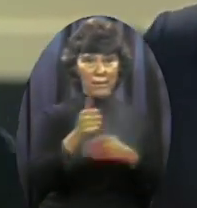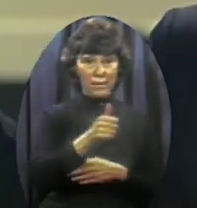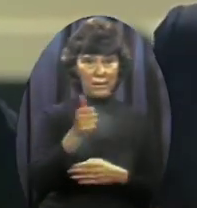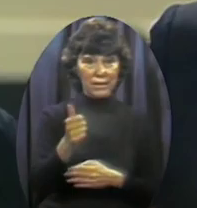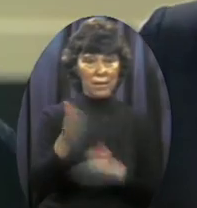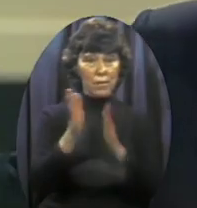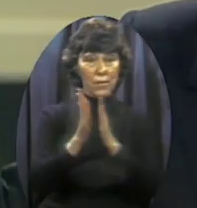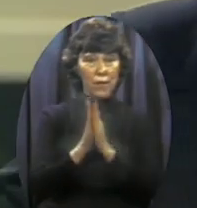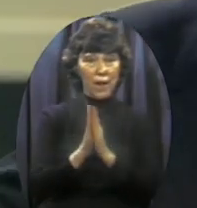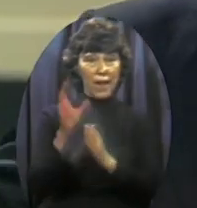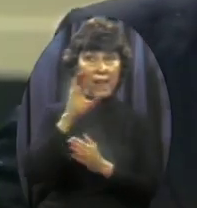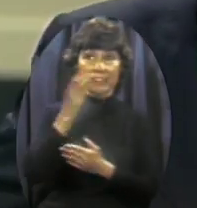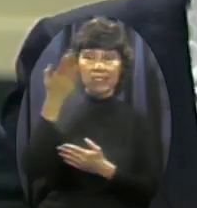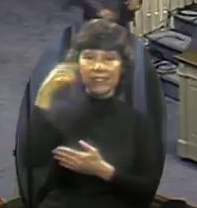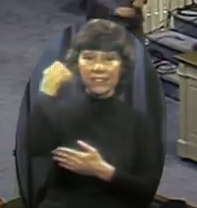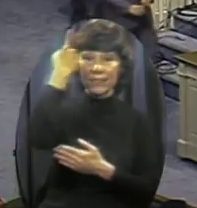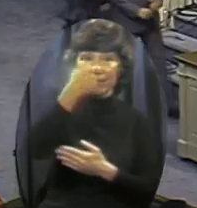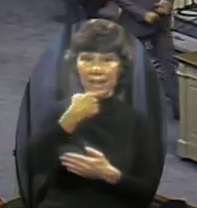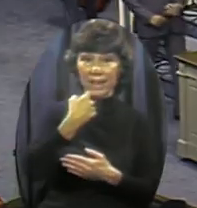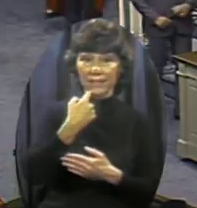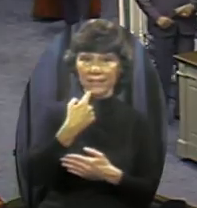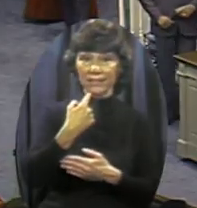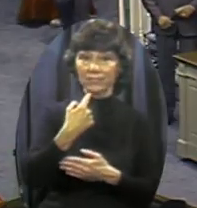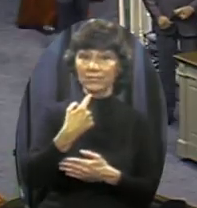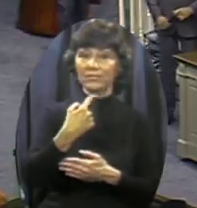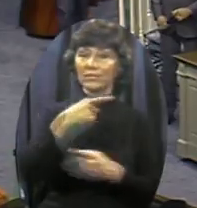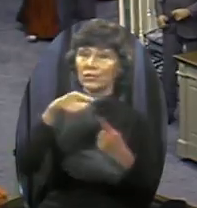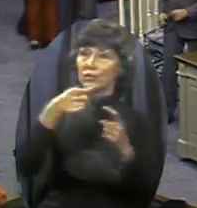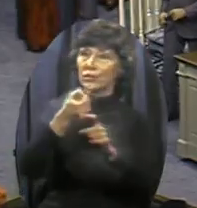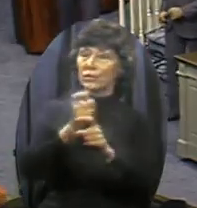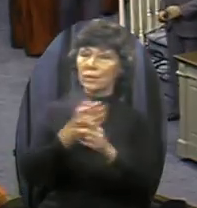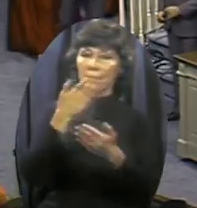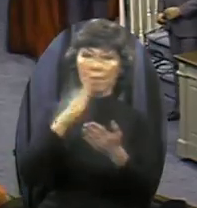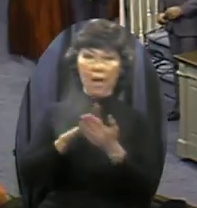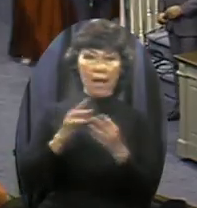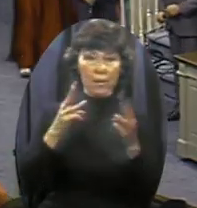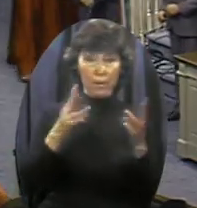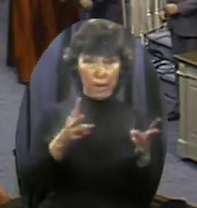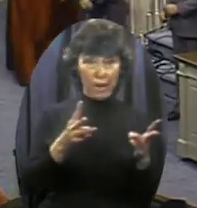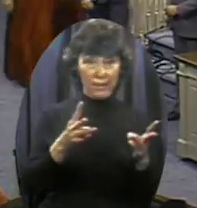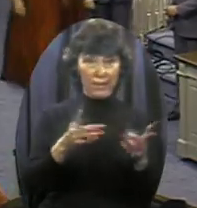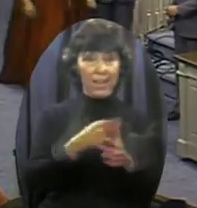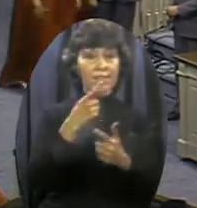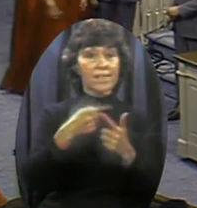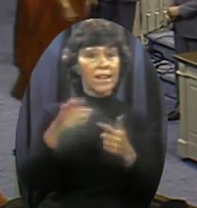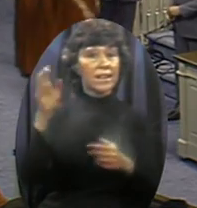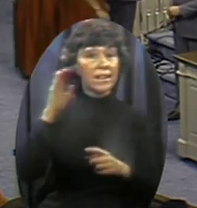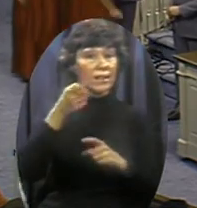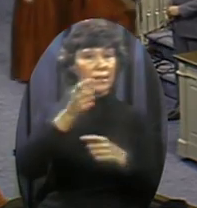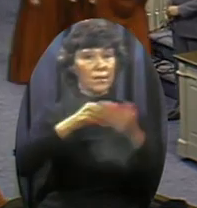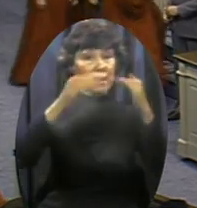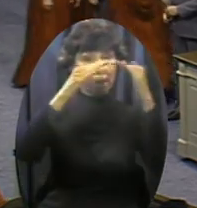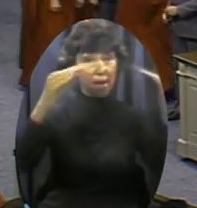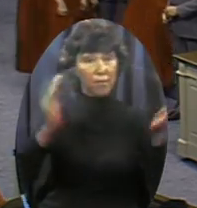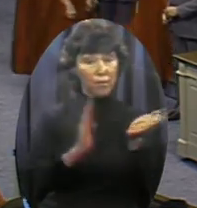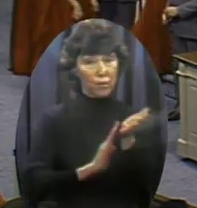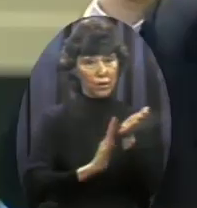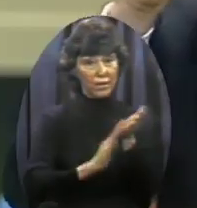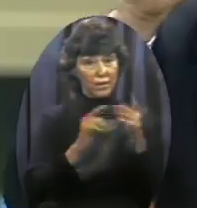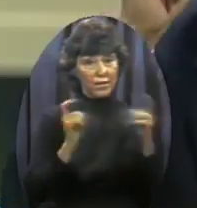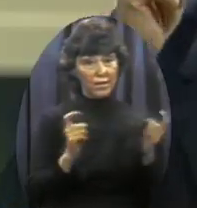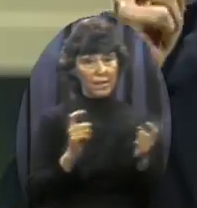face And turn from their wicked ways Then will I hear from heaven And will forgive their sin And here it is